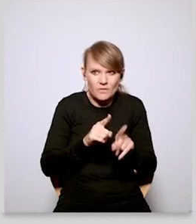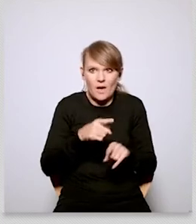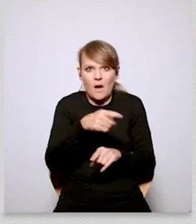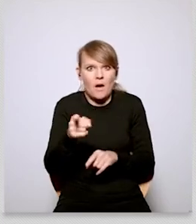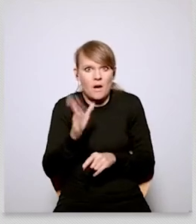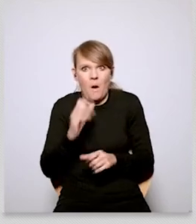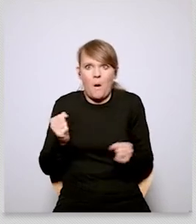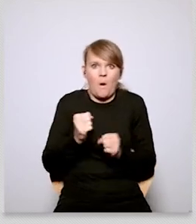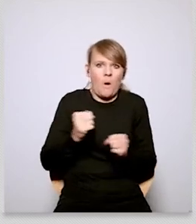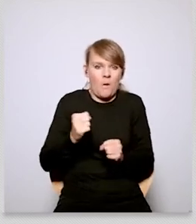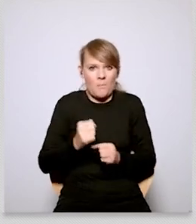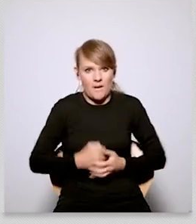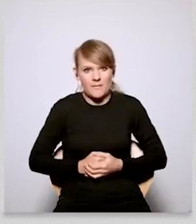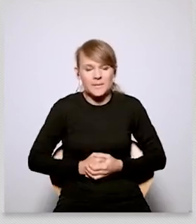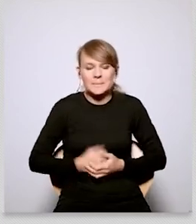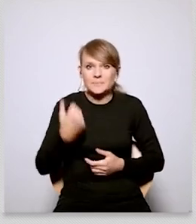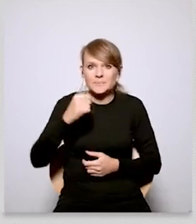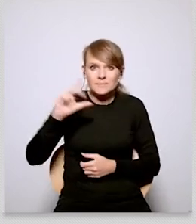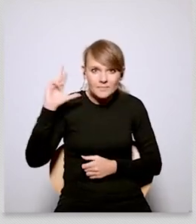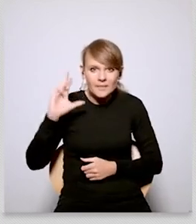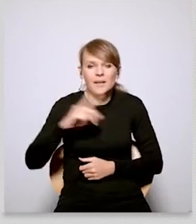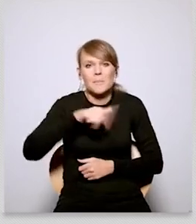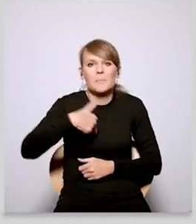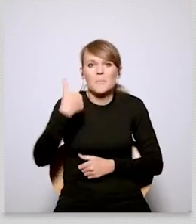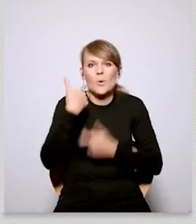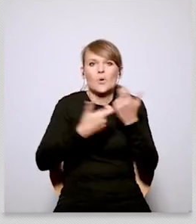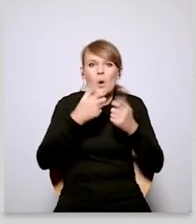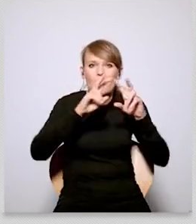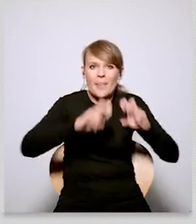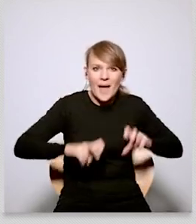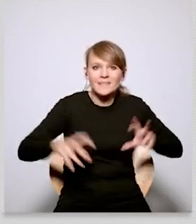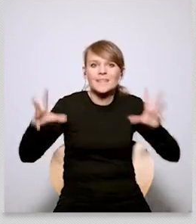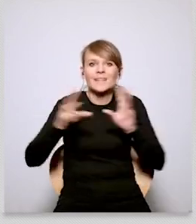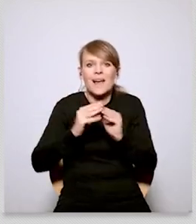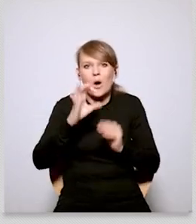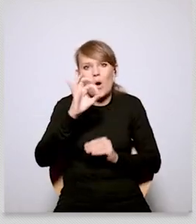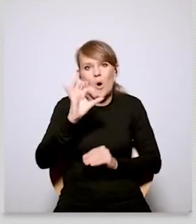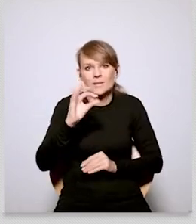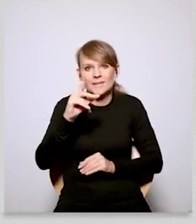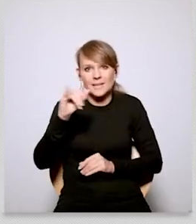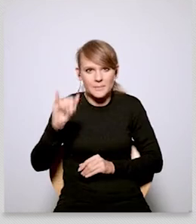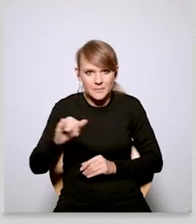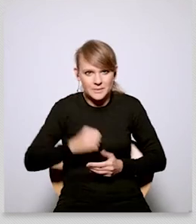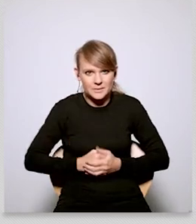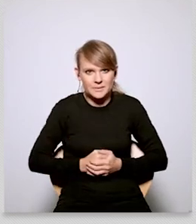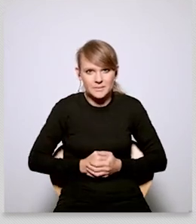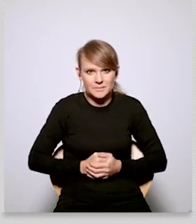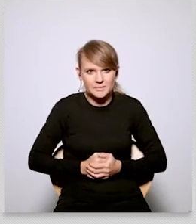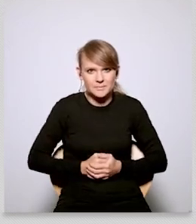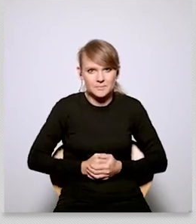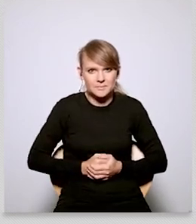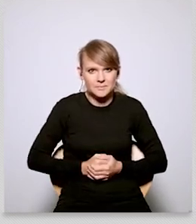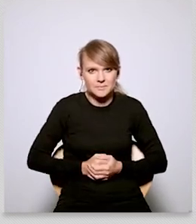might be abused by the populists and some years